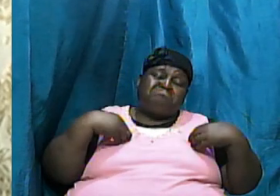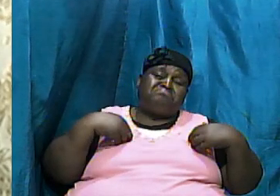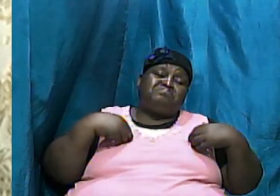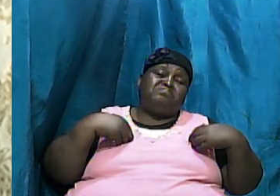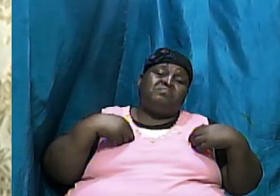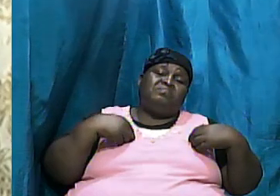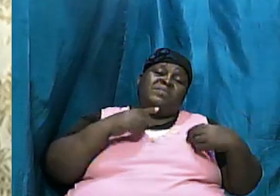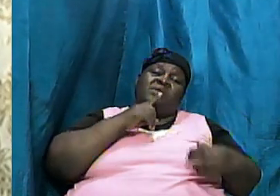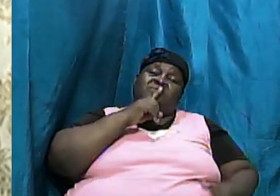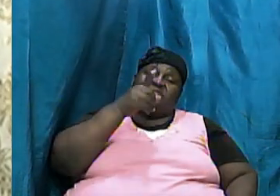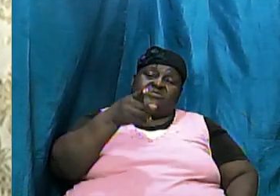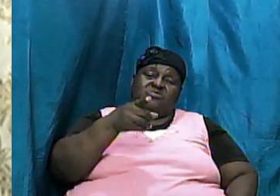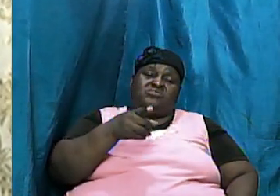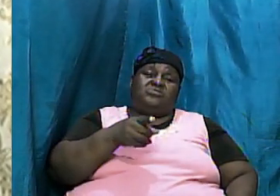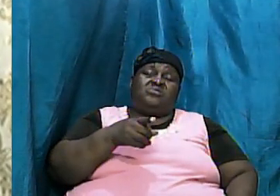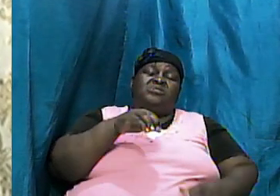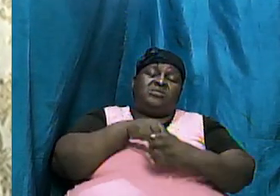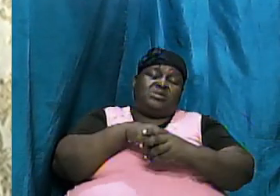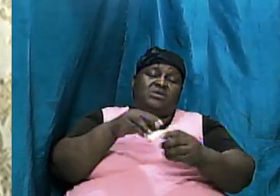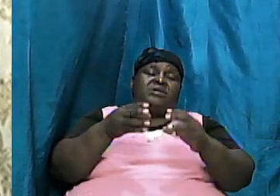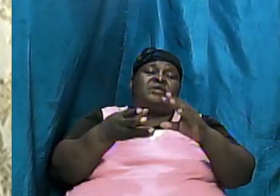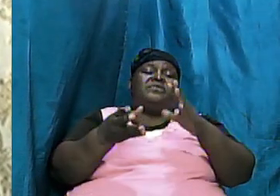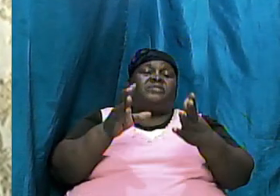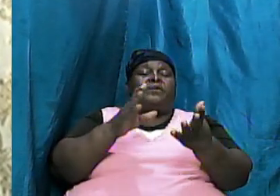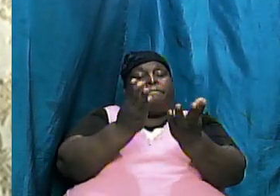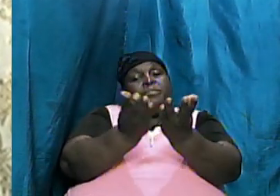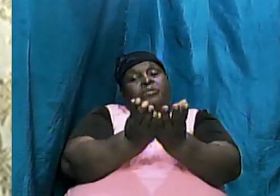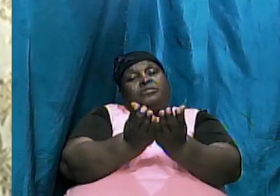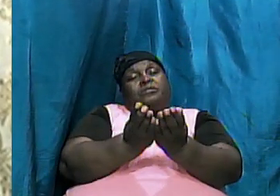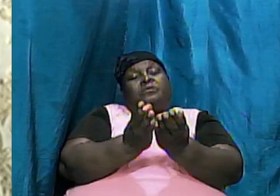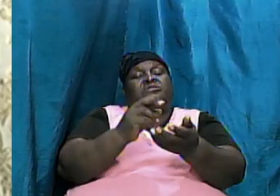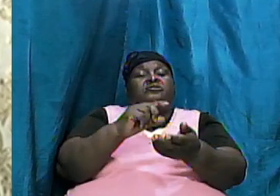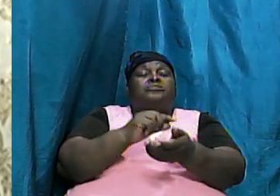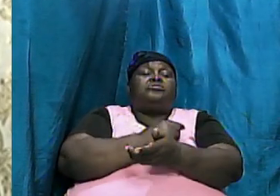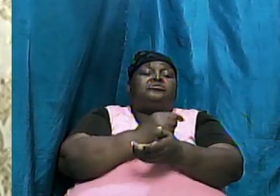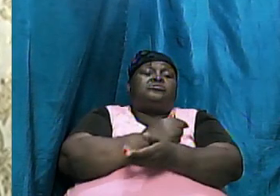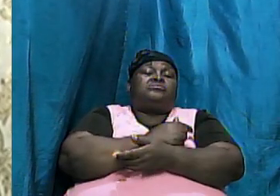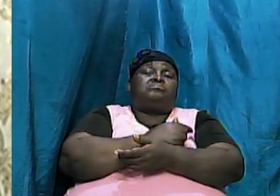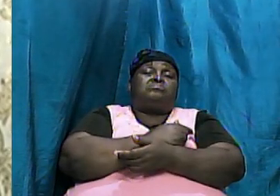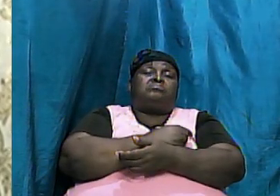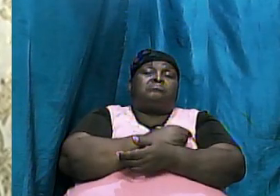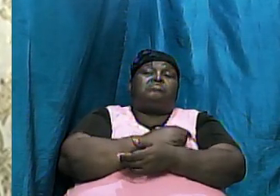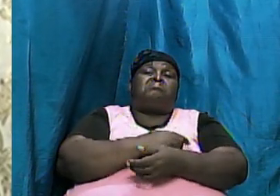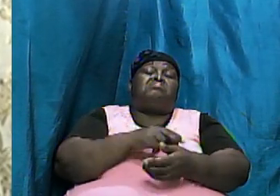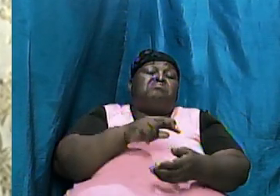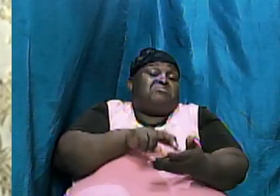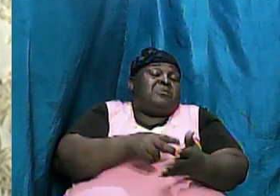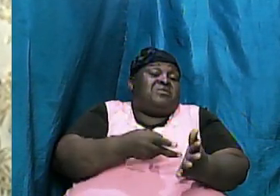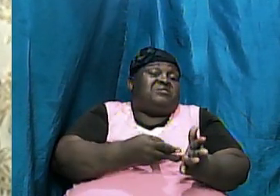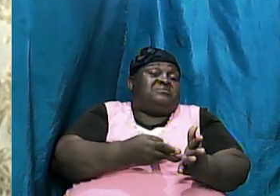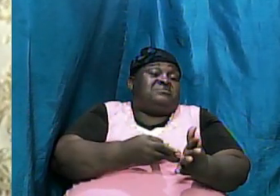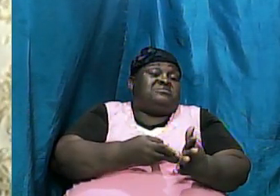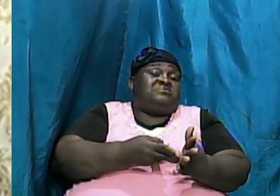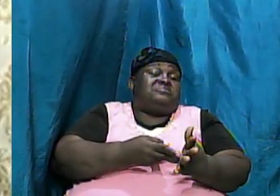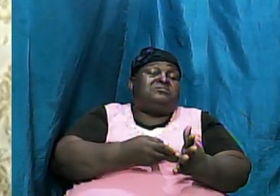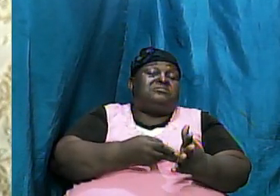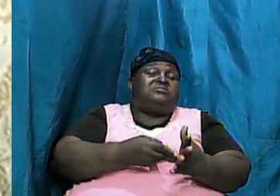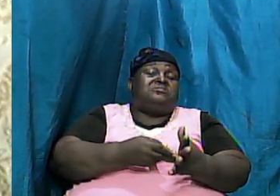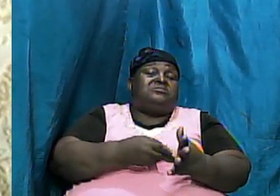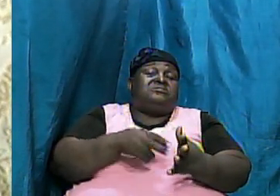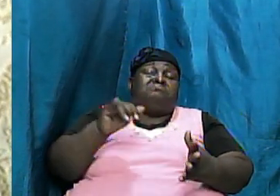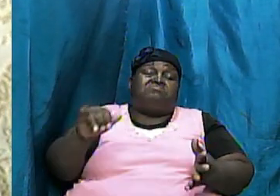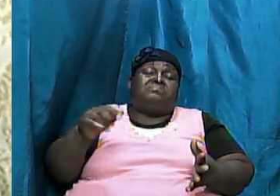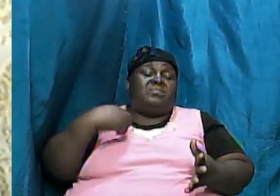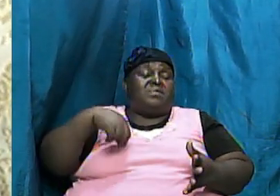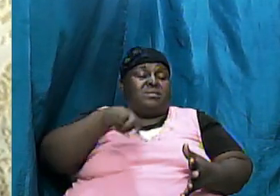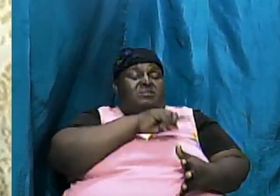in the book of Genesis it therefore means beloved that if